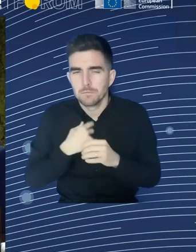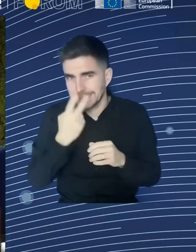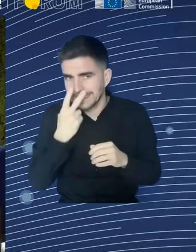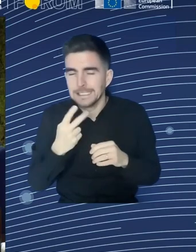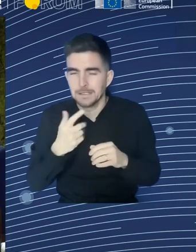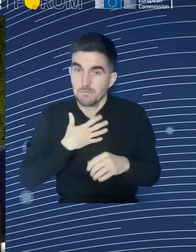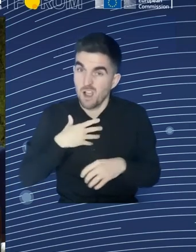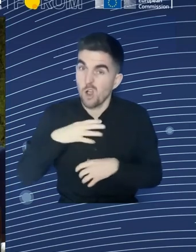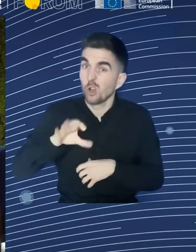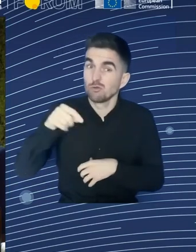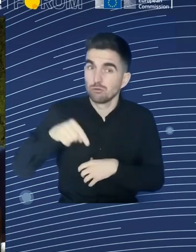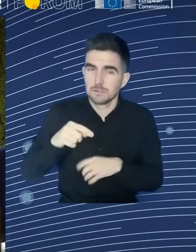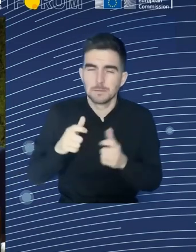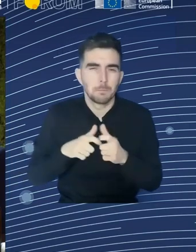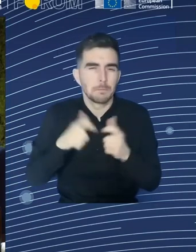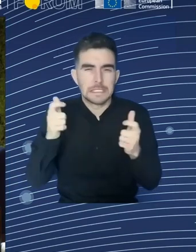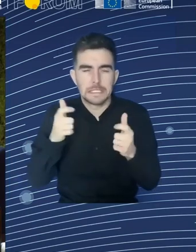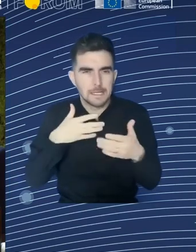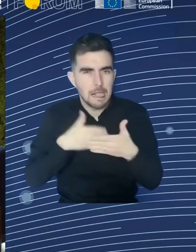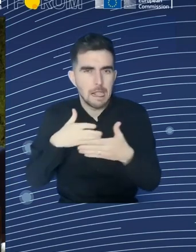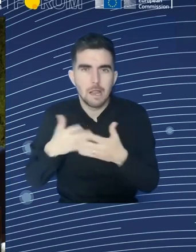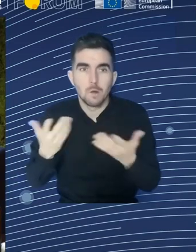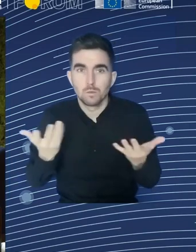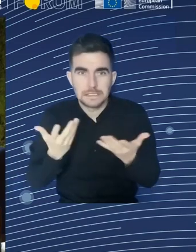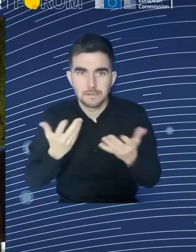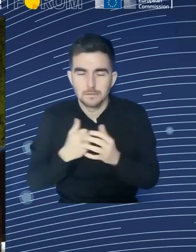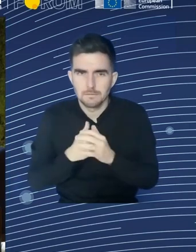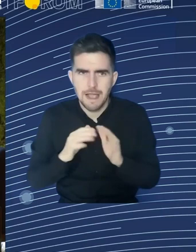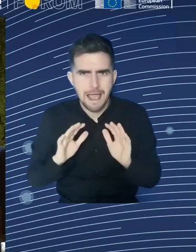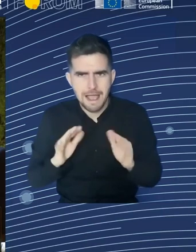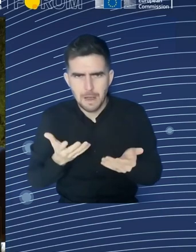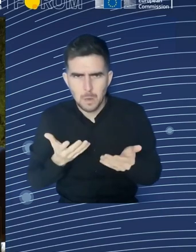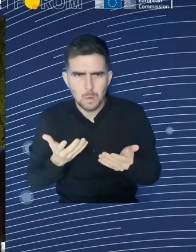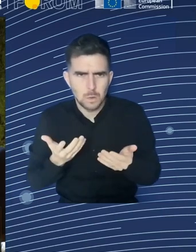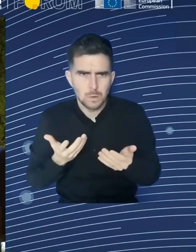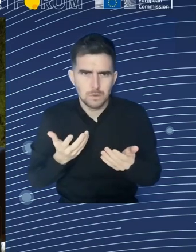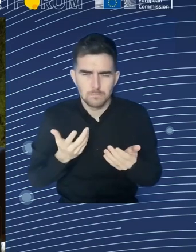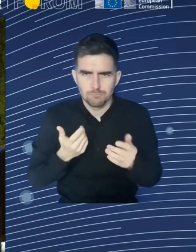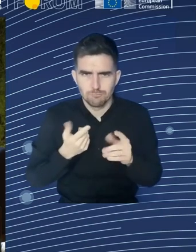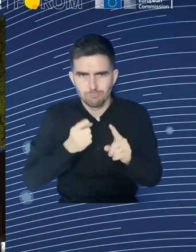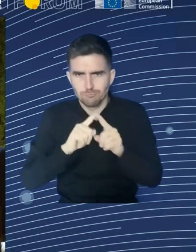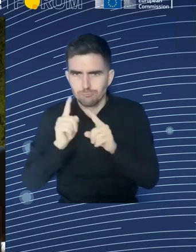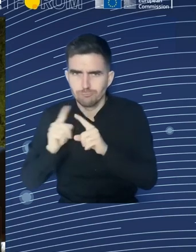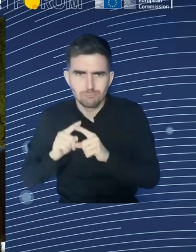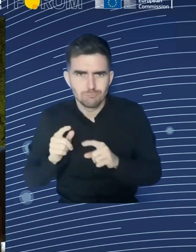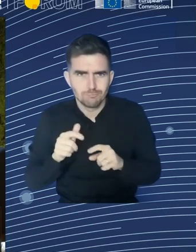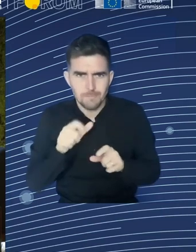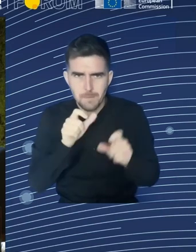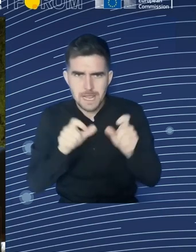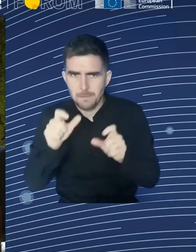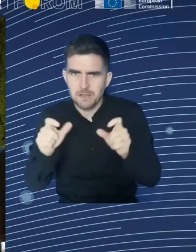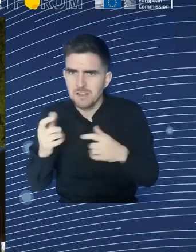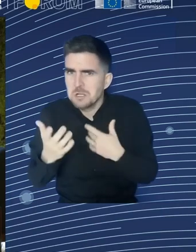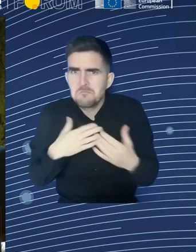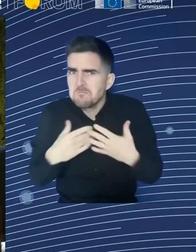of the age, get tuned to learning throughout their lives and getting